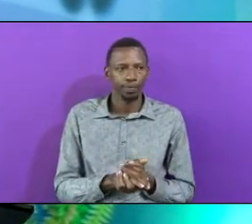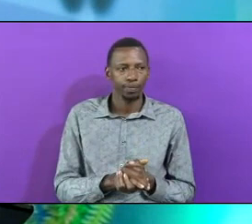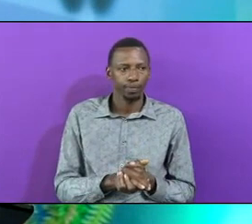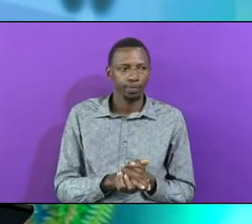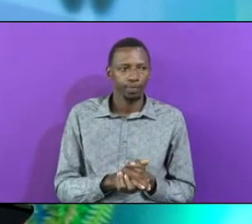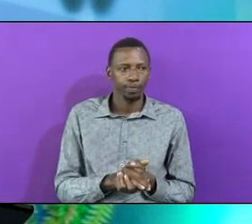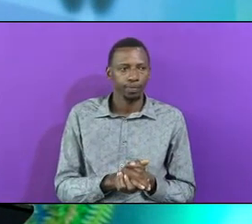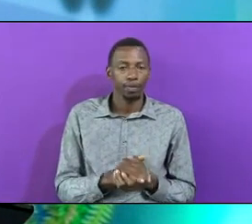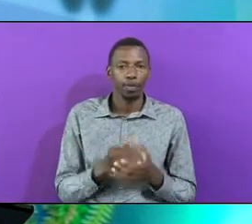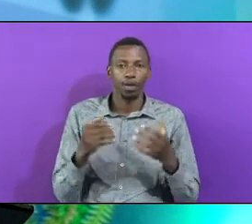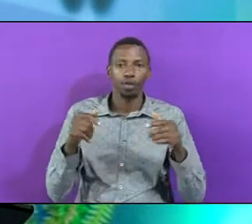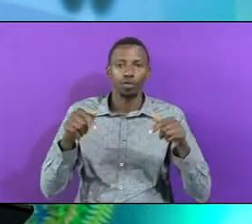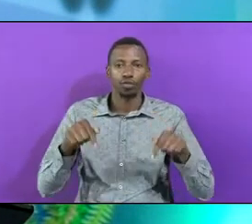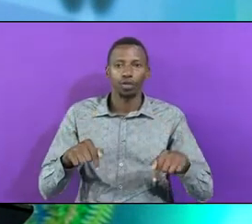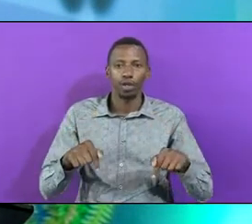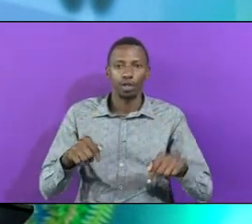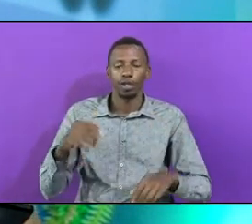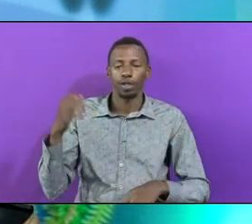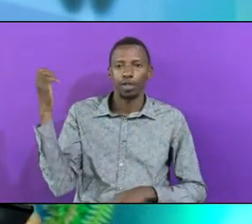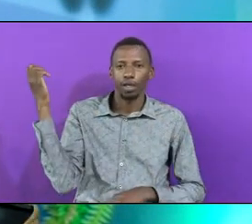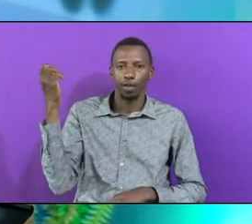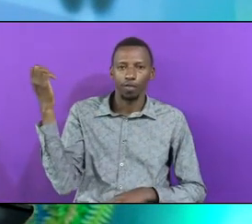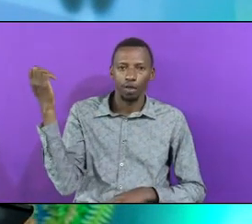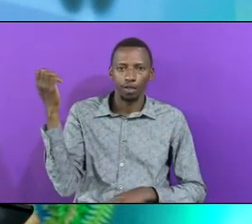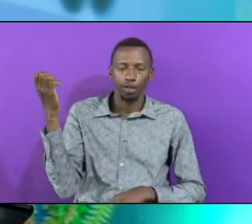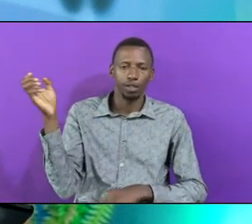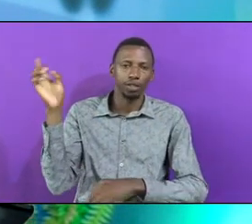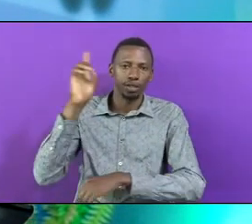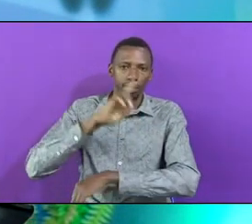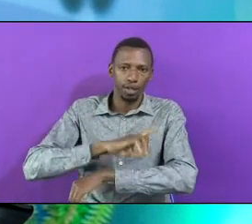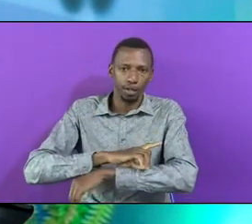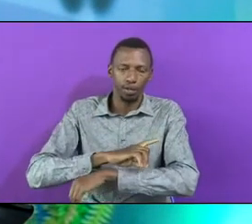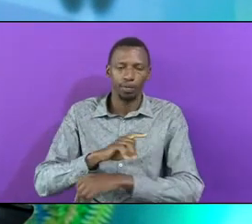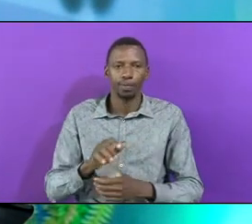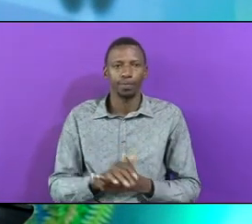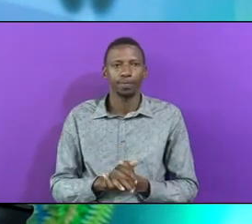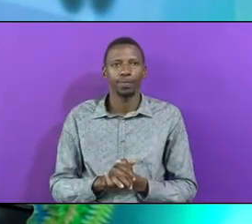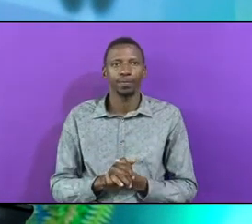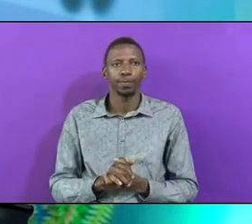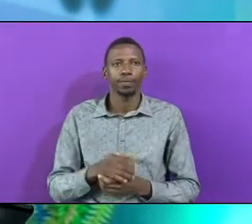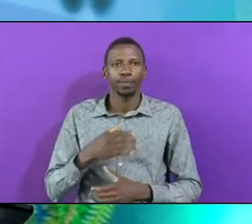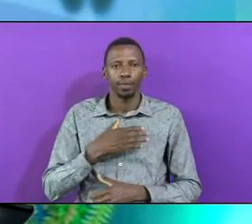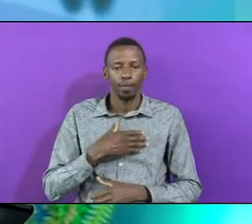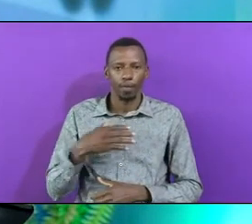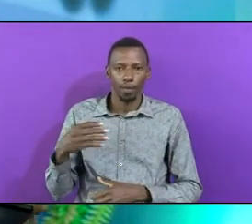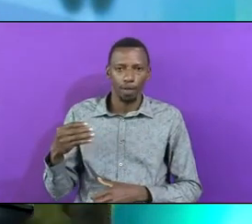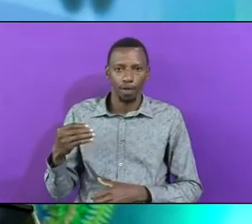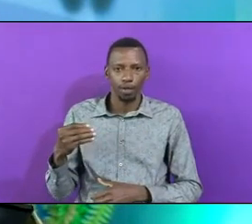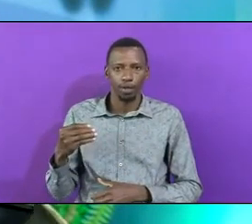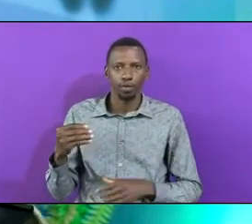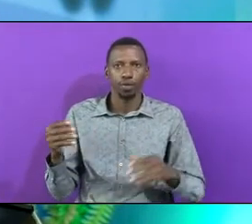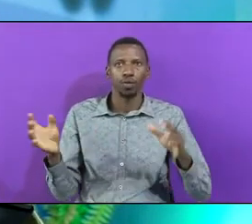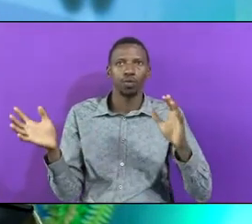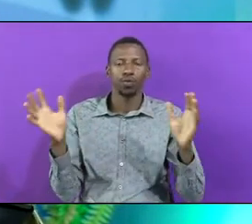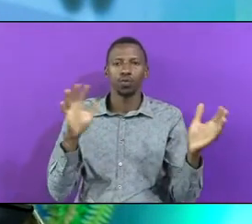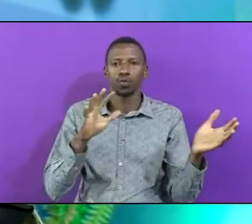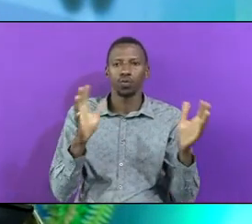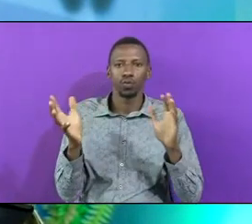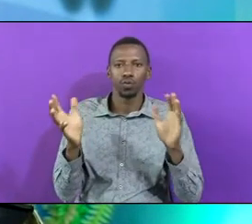It is evangelism day and the atmosphere